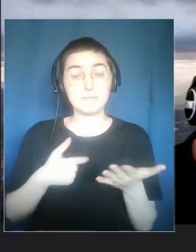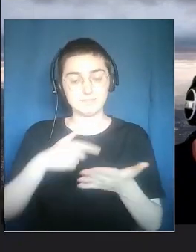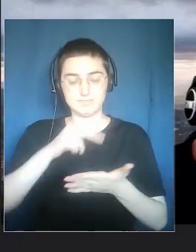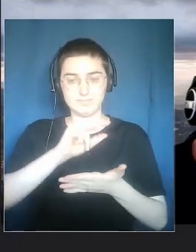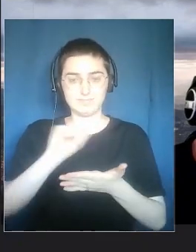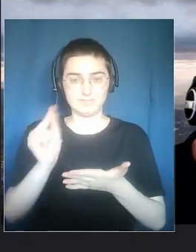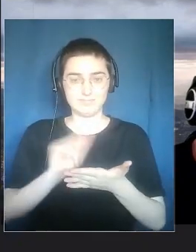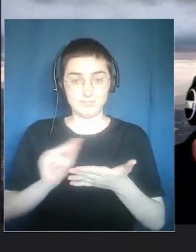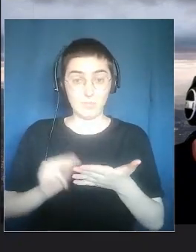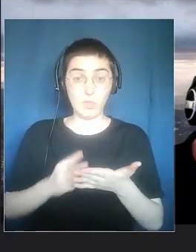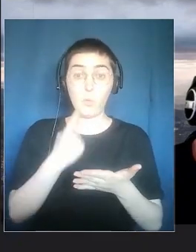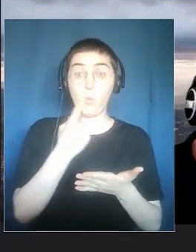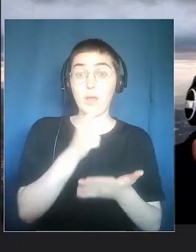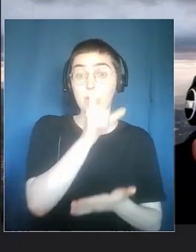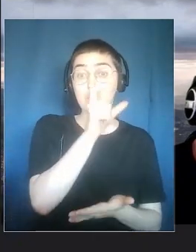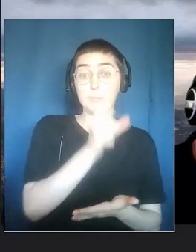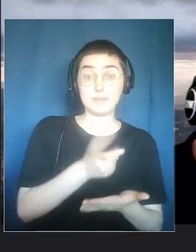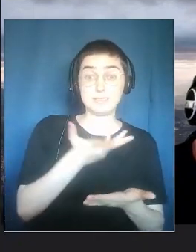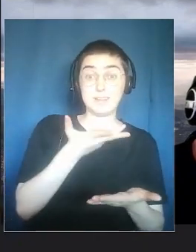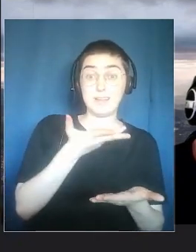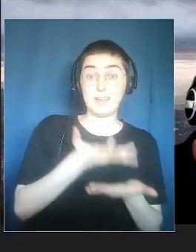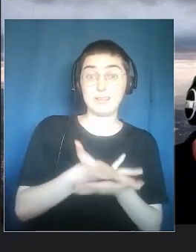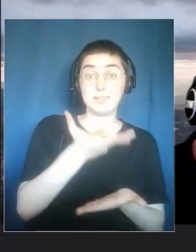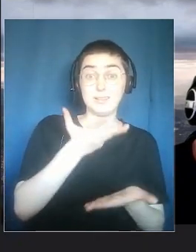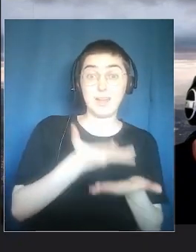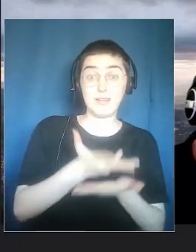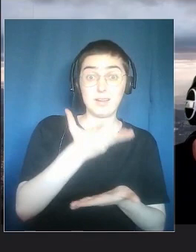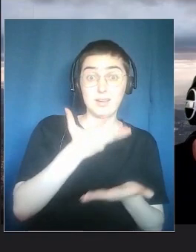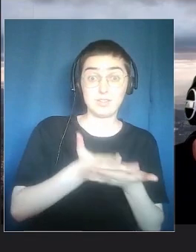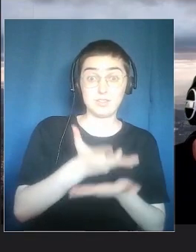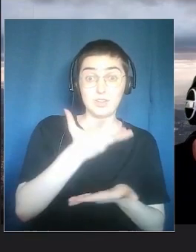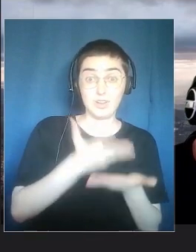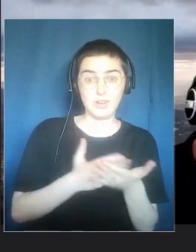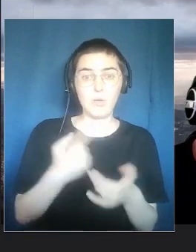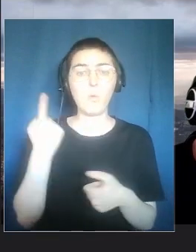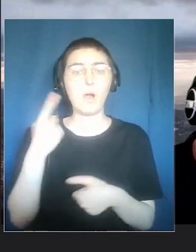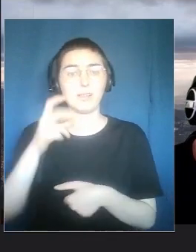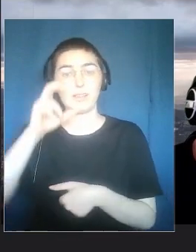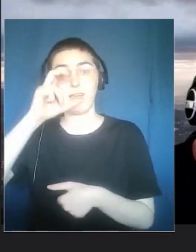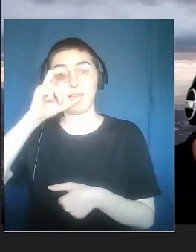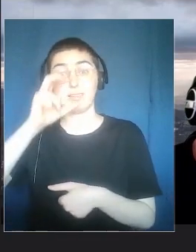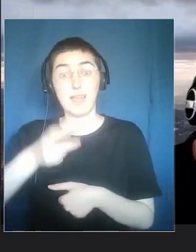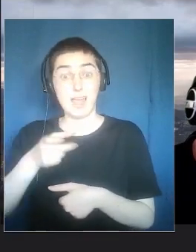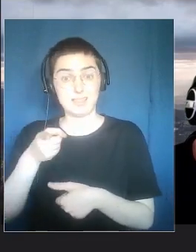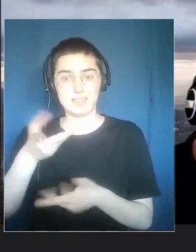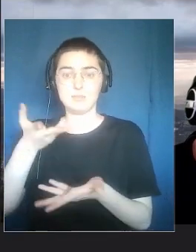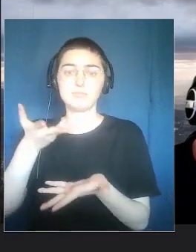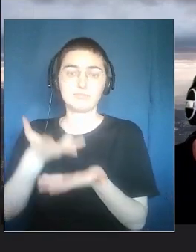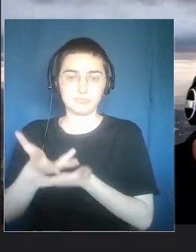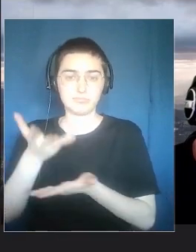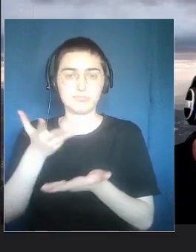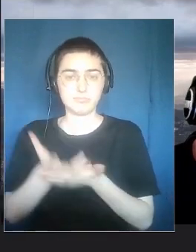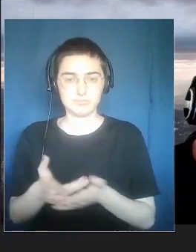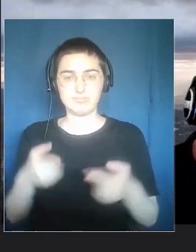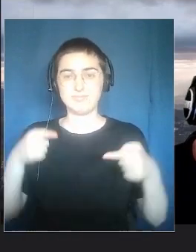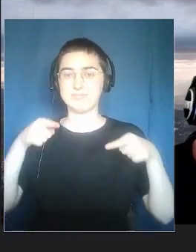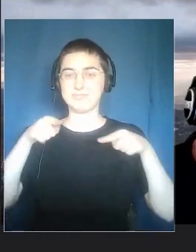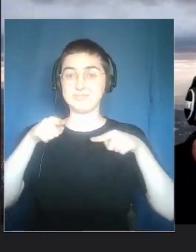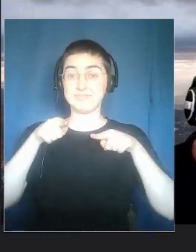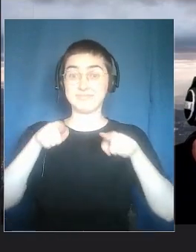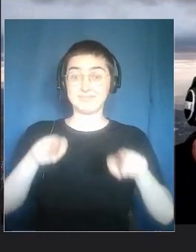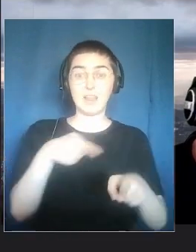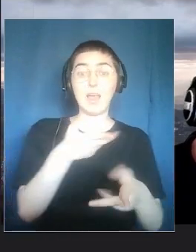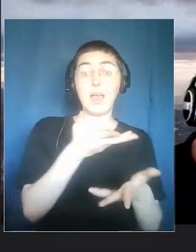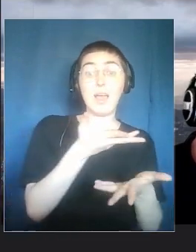I wrote it again with a dialogue between two persons and I left the